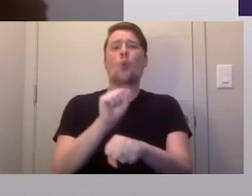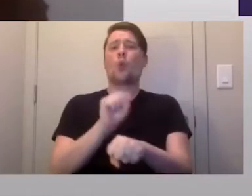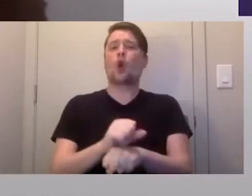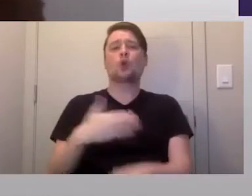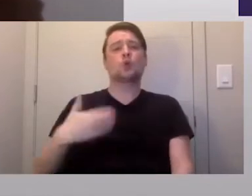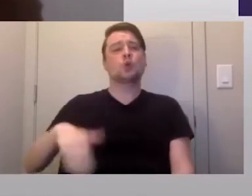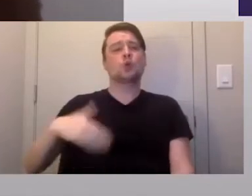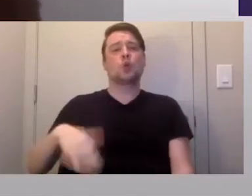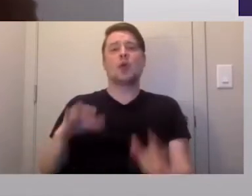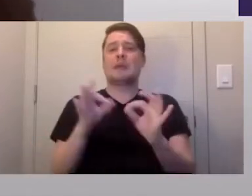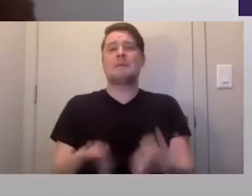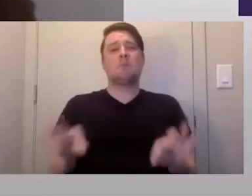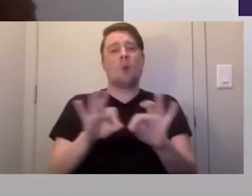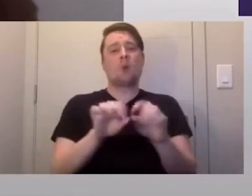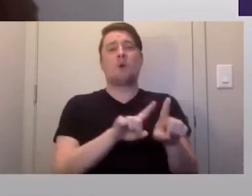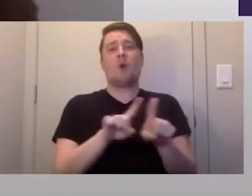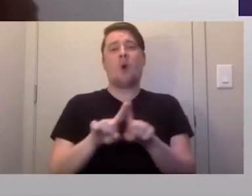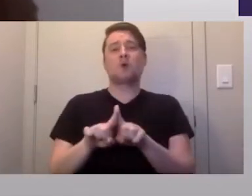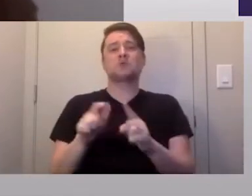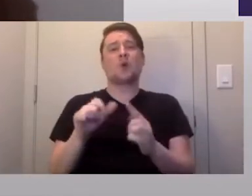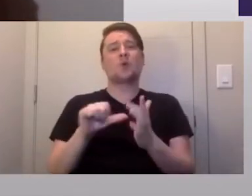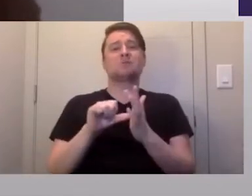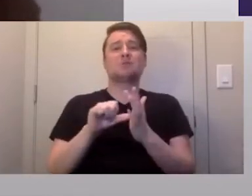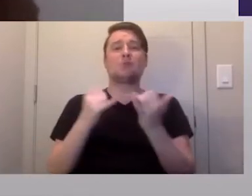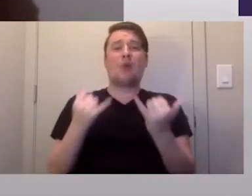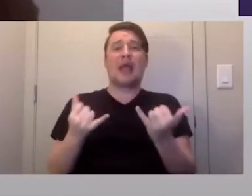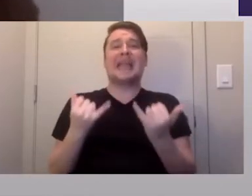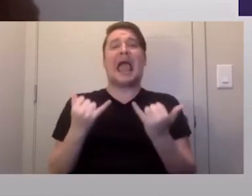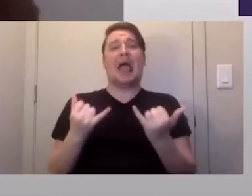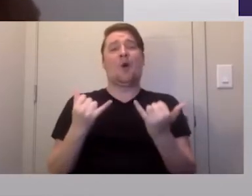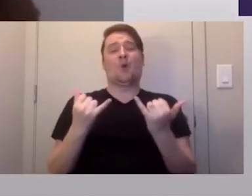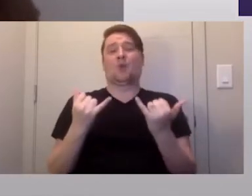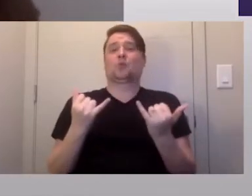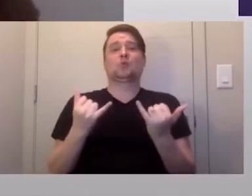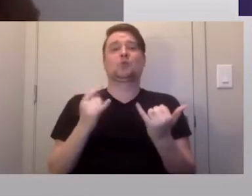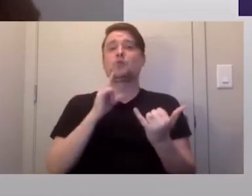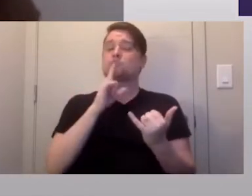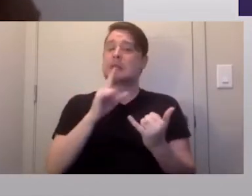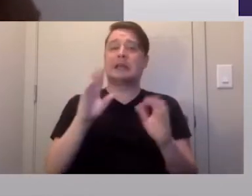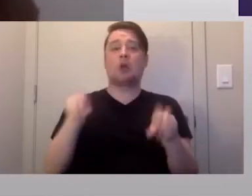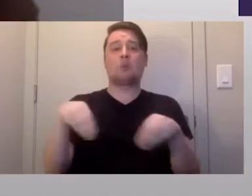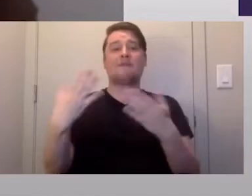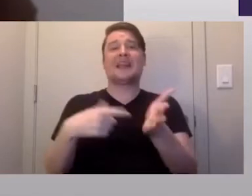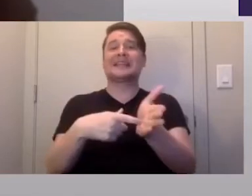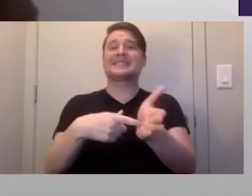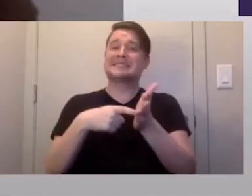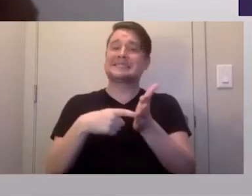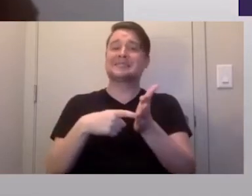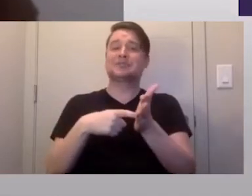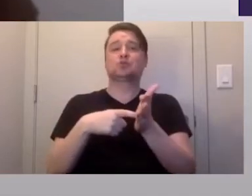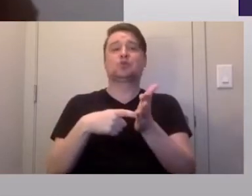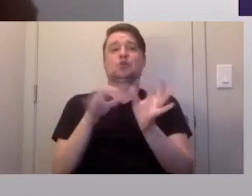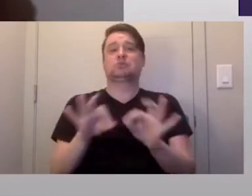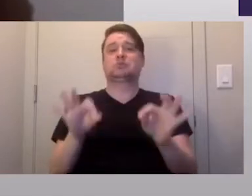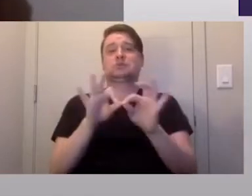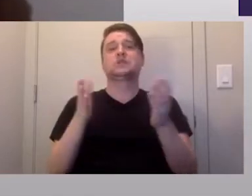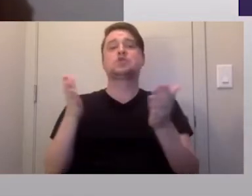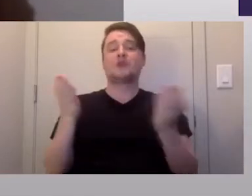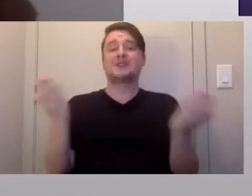always incredibly important, but especially right now at this moment, you truly are providing an essential service. Here at the Benefits